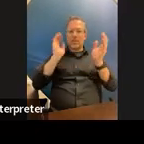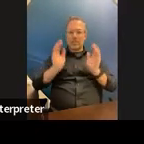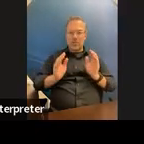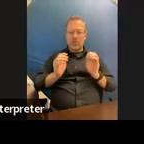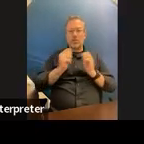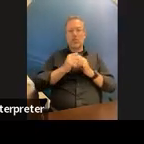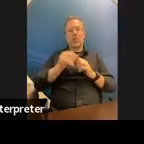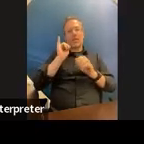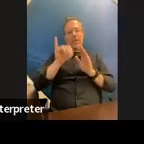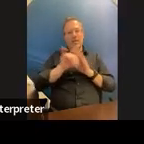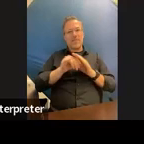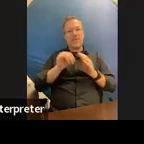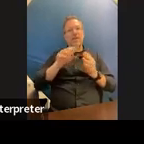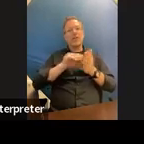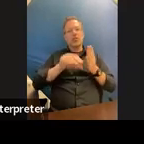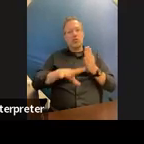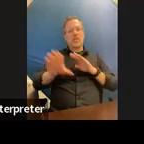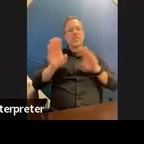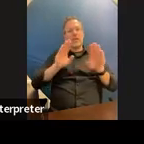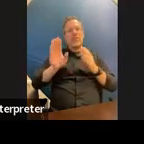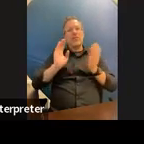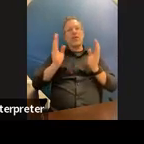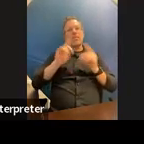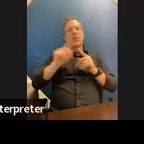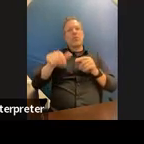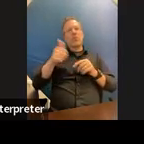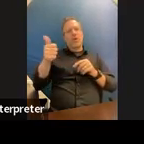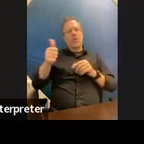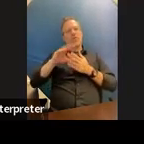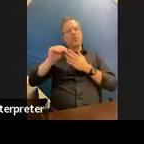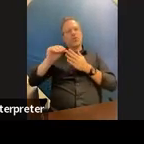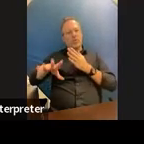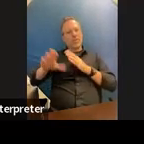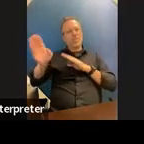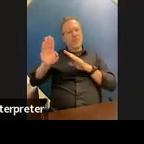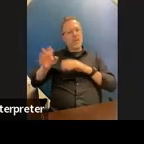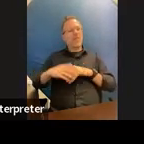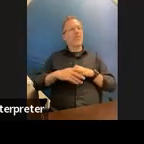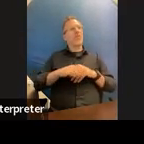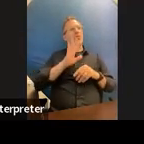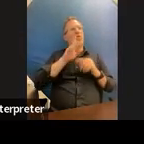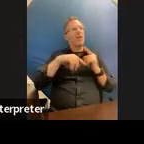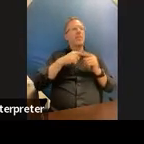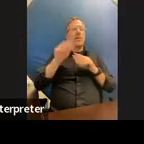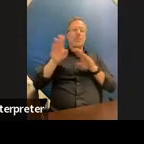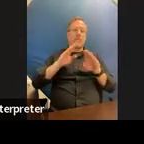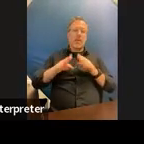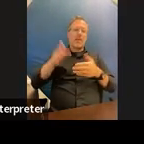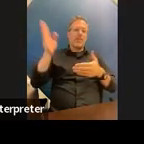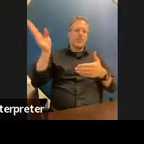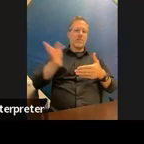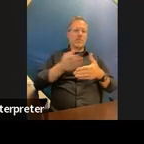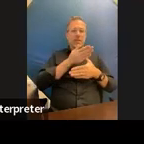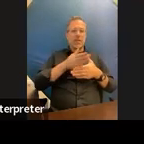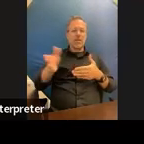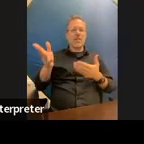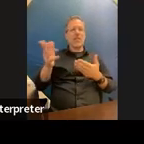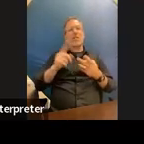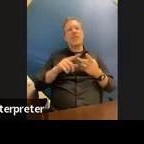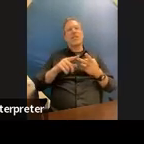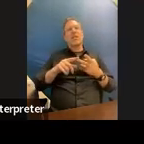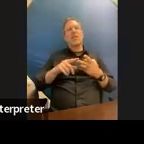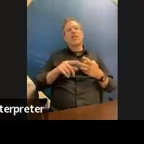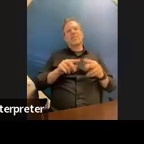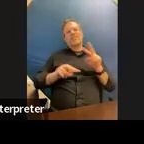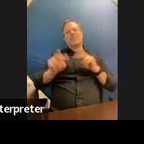behavior to same age peer behavior we talked about behavior we about scales um measuring features